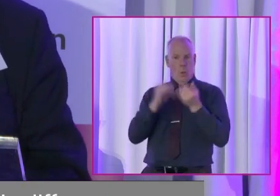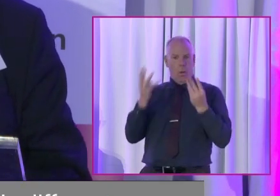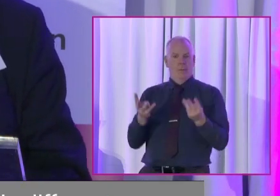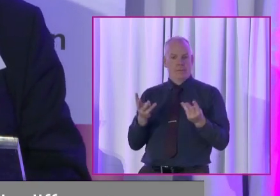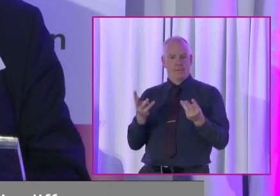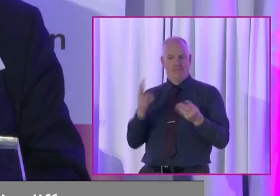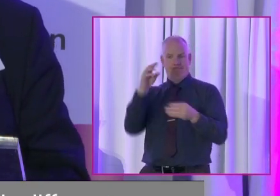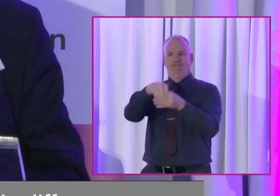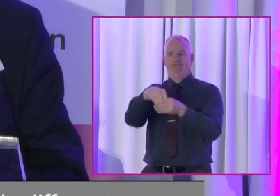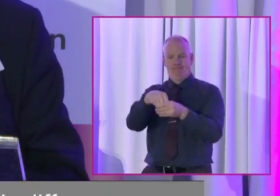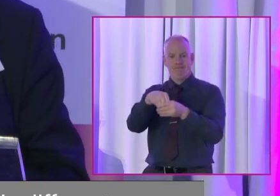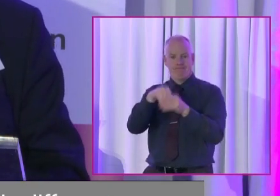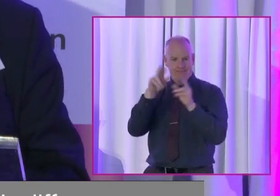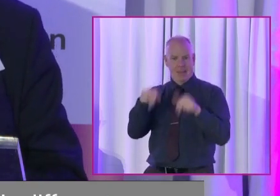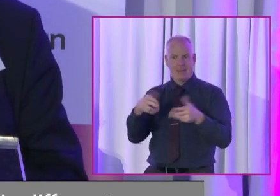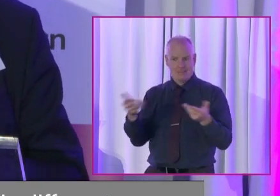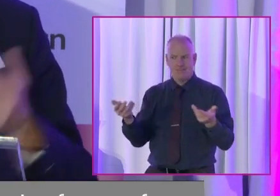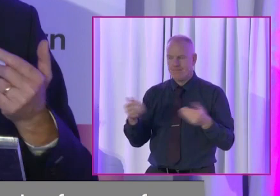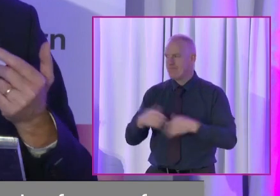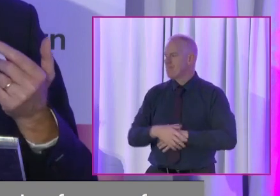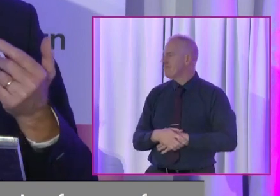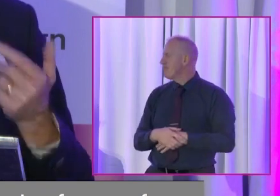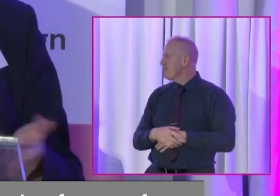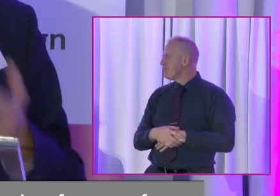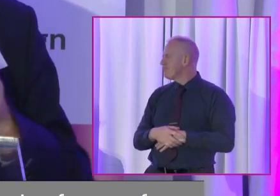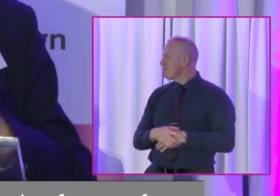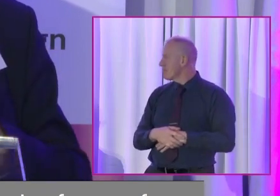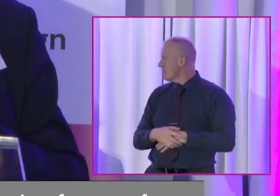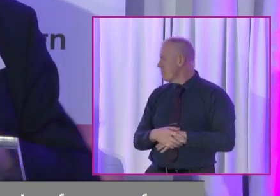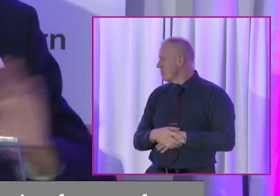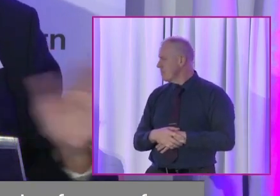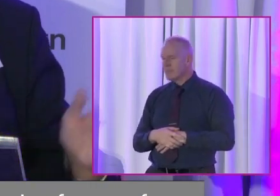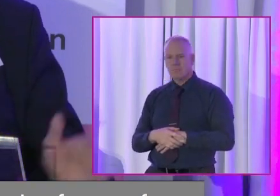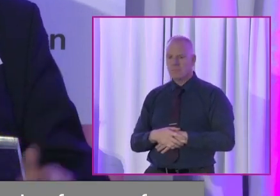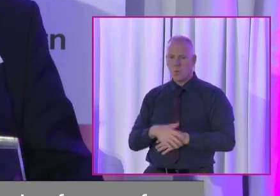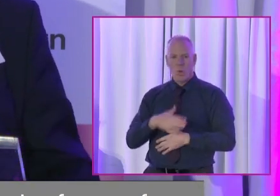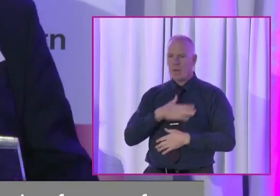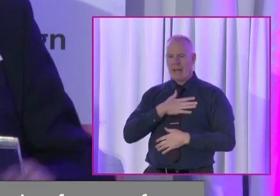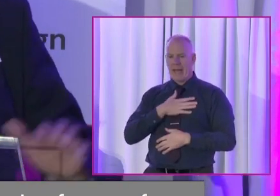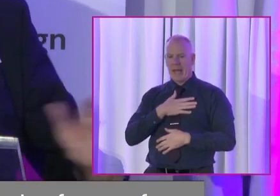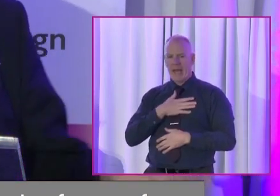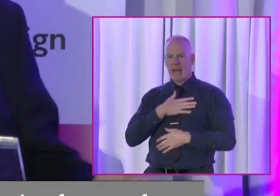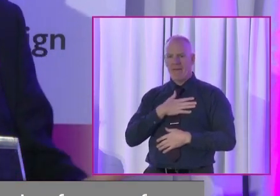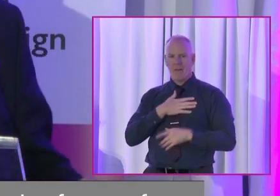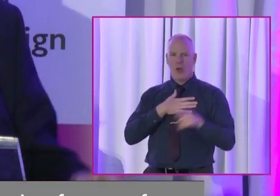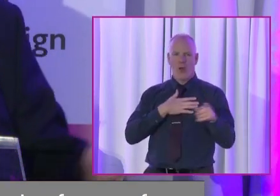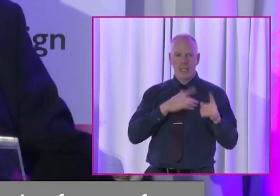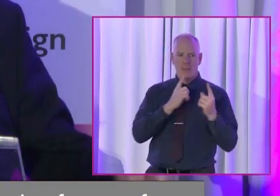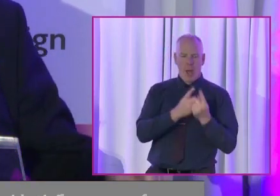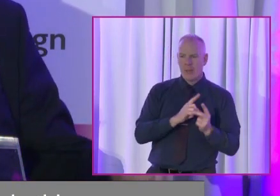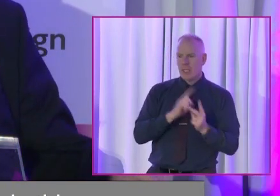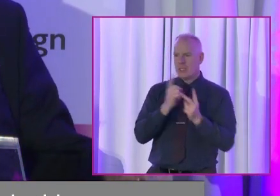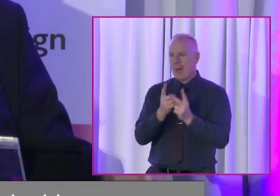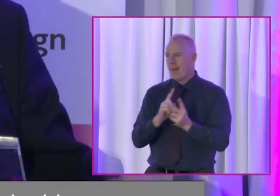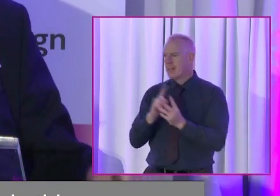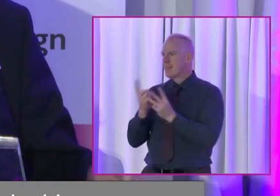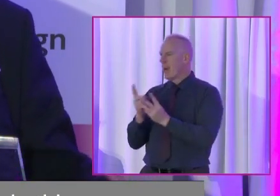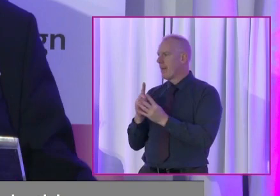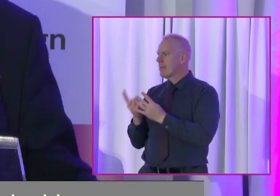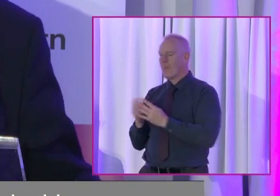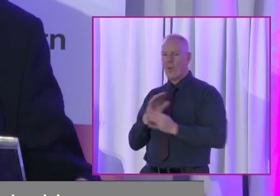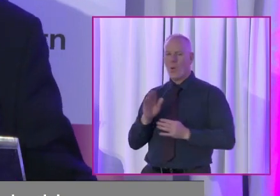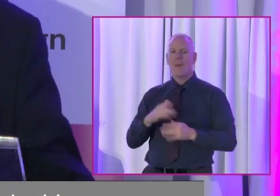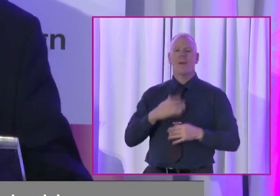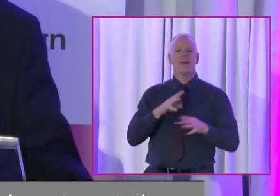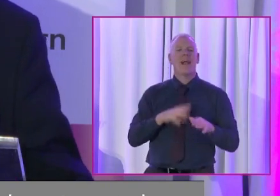to get involved. People do not live in this department, that department or the other department. They live in a local authority